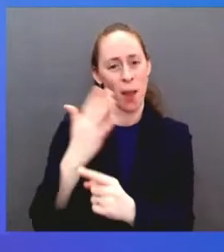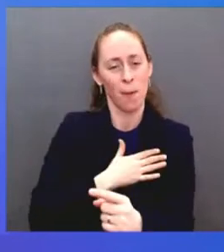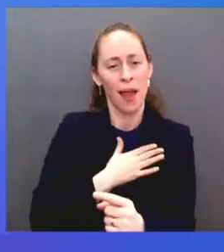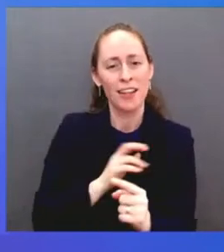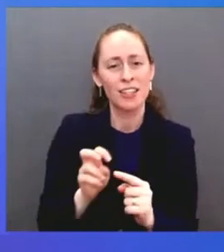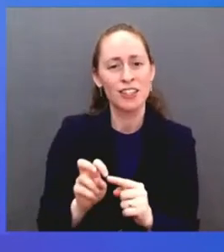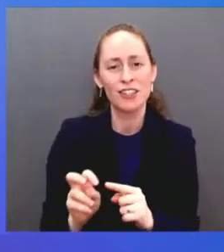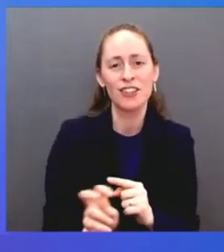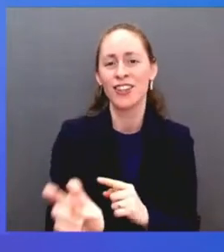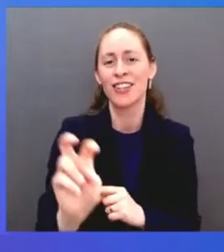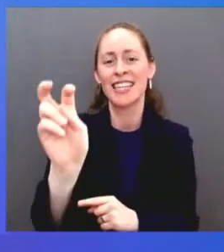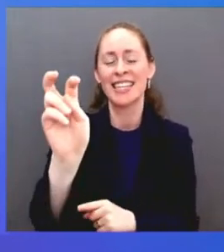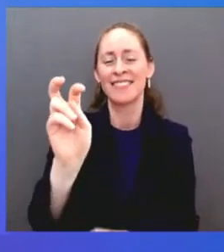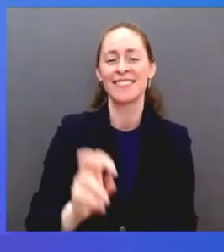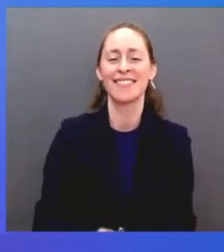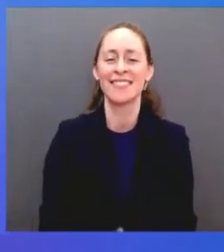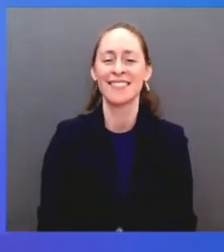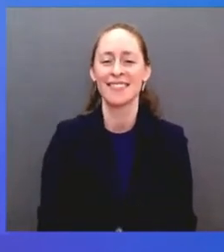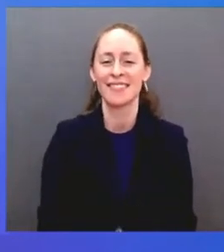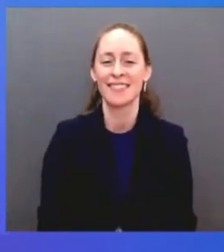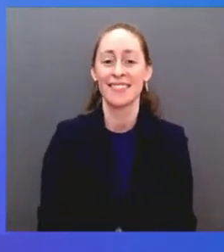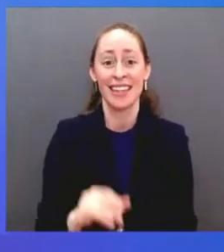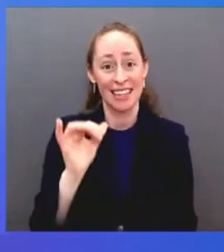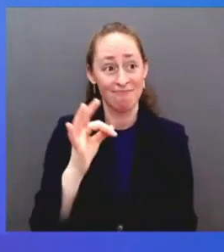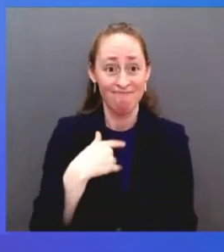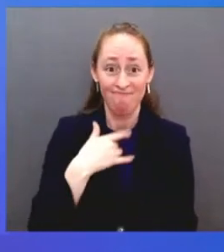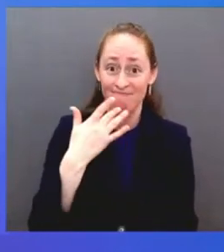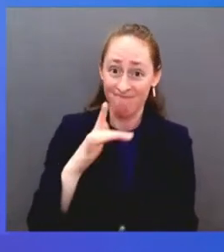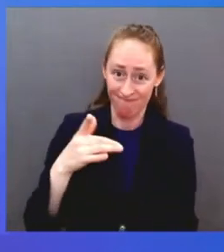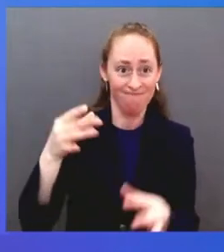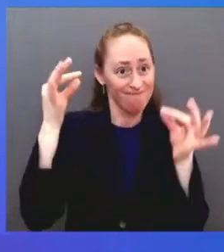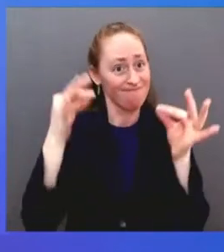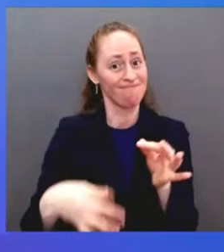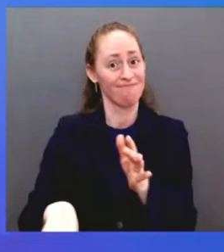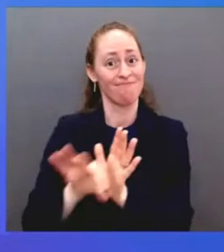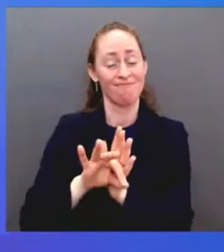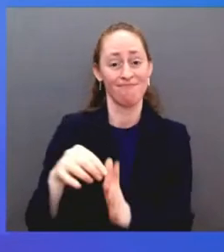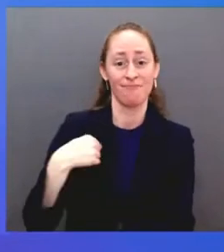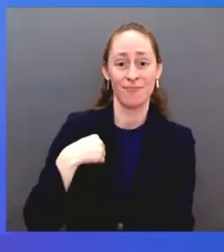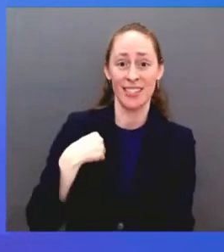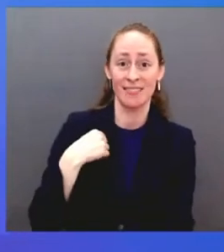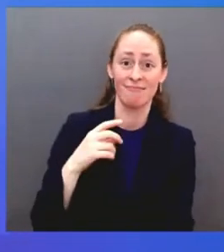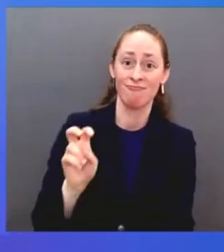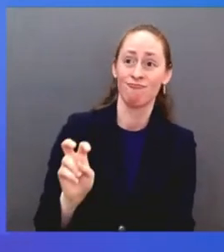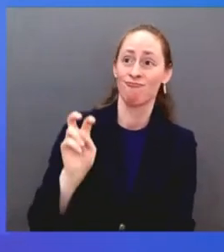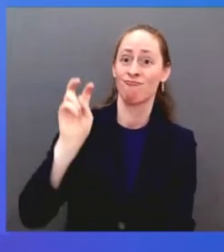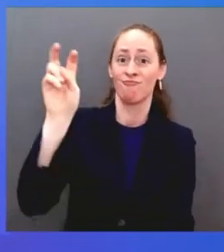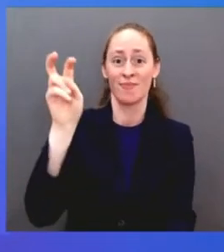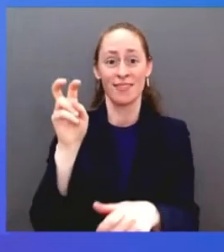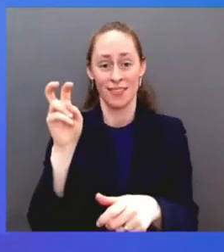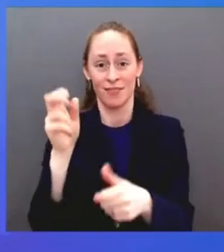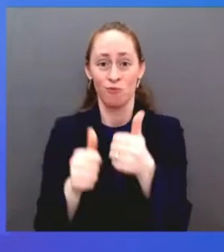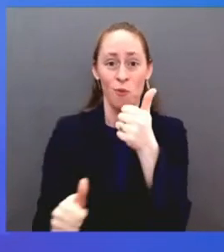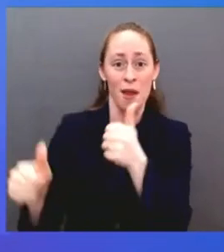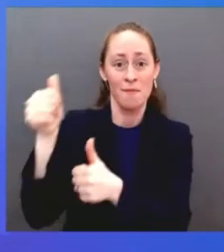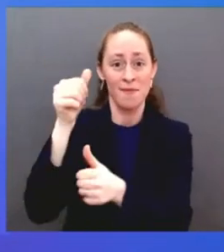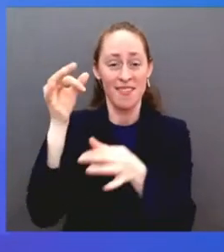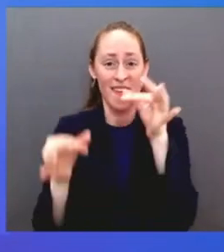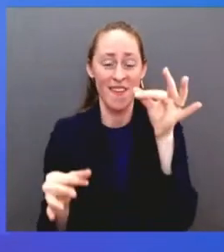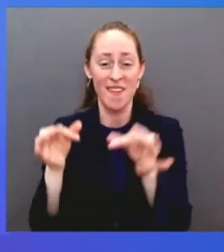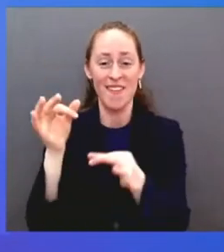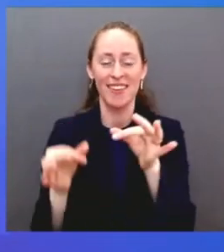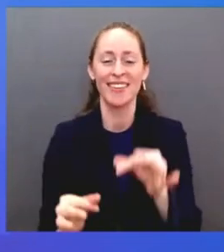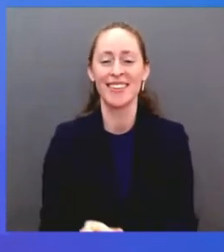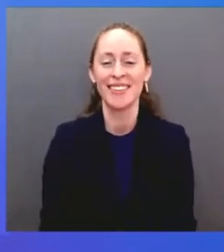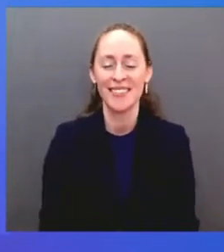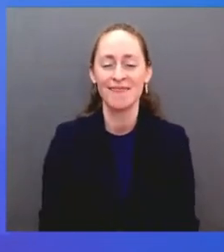Associate Justice of the Supreme Court of the United States, I can only hope that my life and career, my